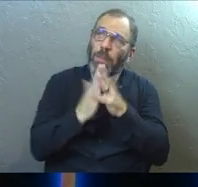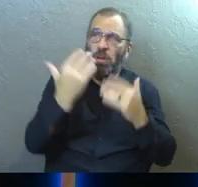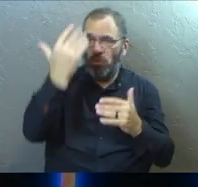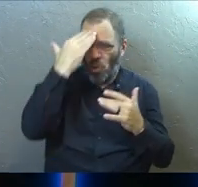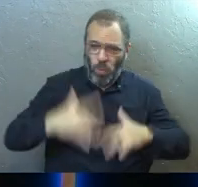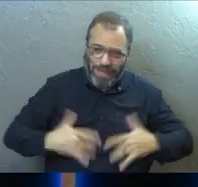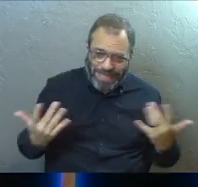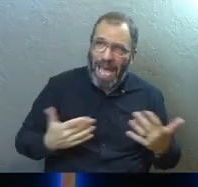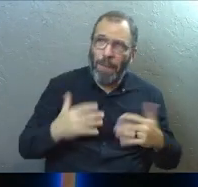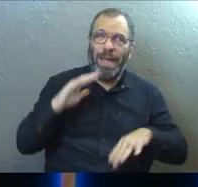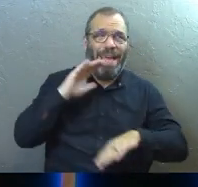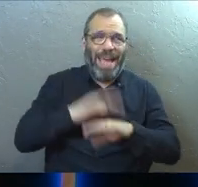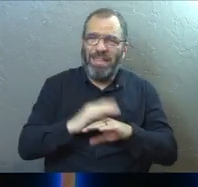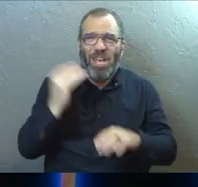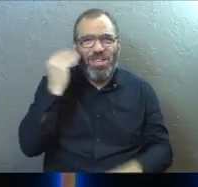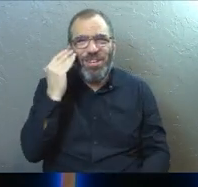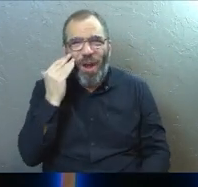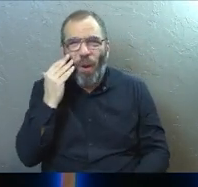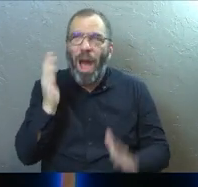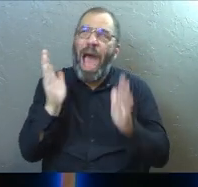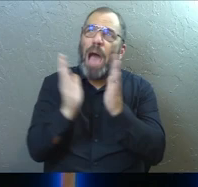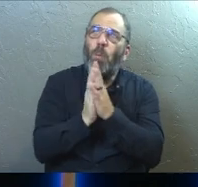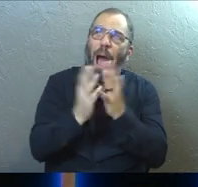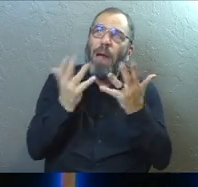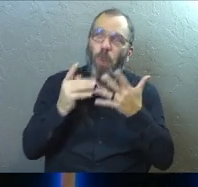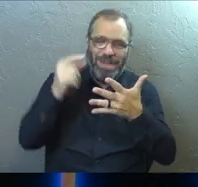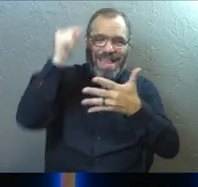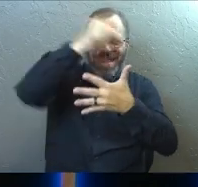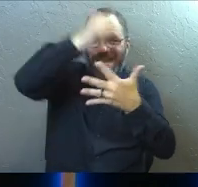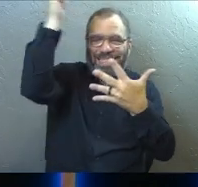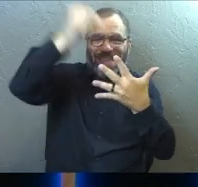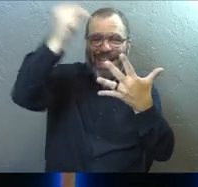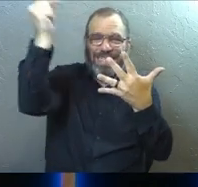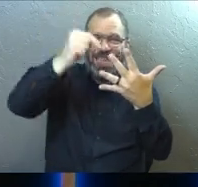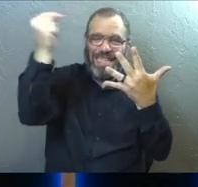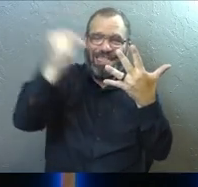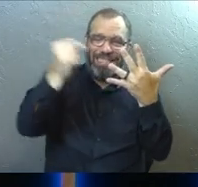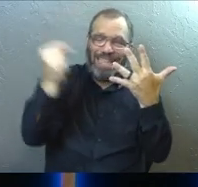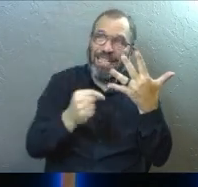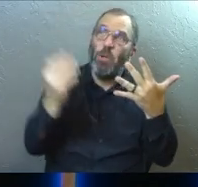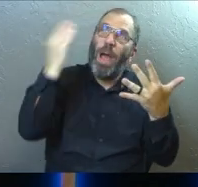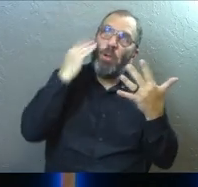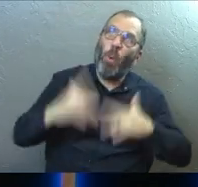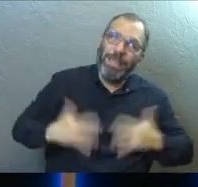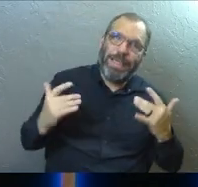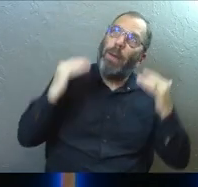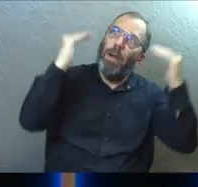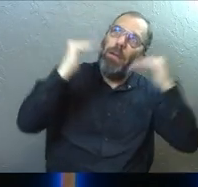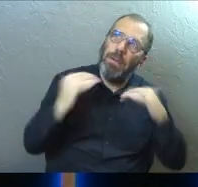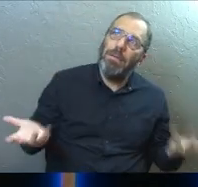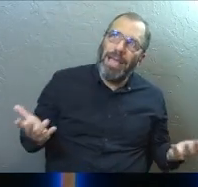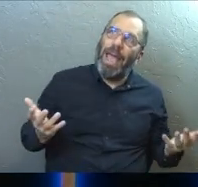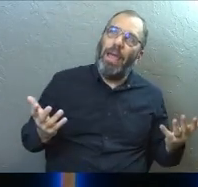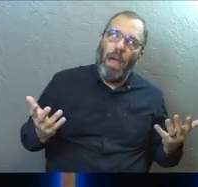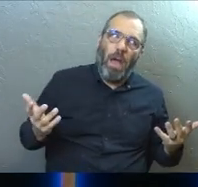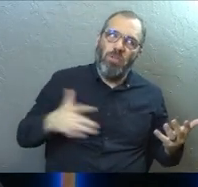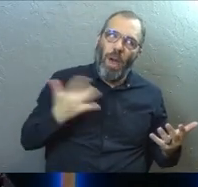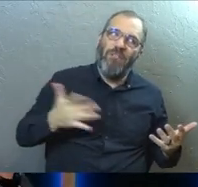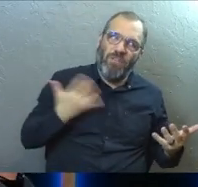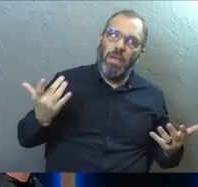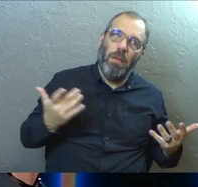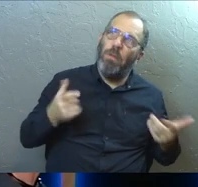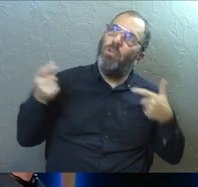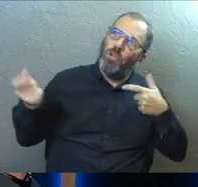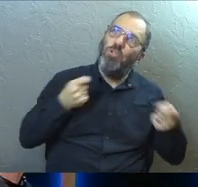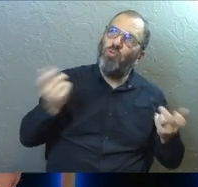and I'd like it in triplicate, right? Like I would like all of that so I know where this is going and I know what the next steps are and so that I feel